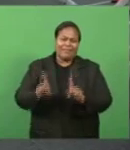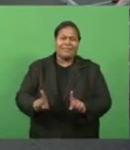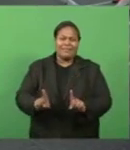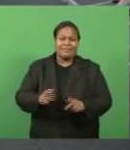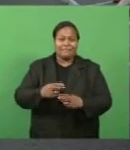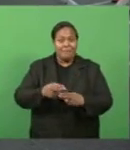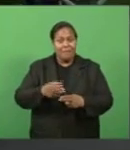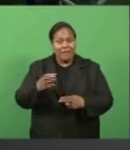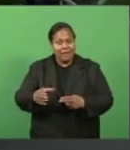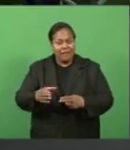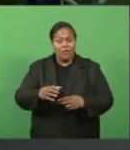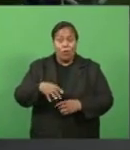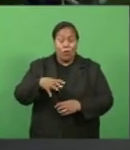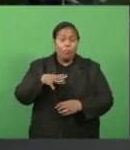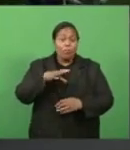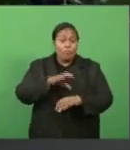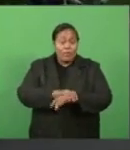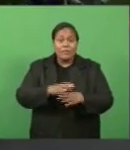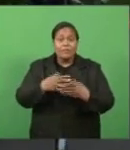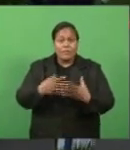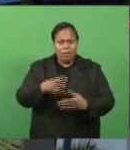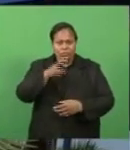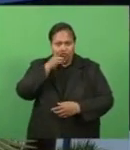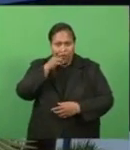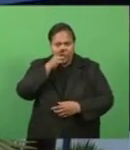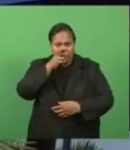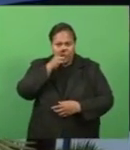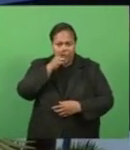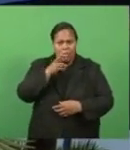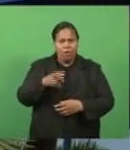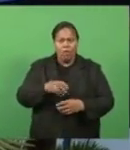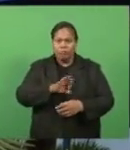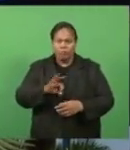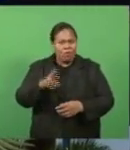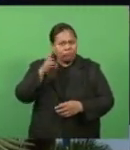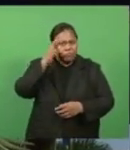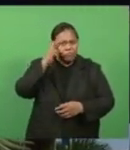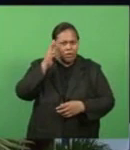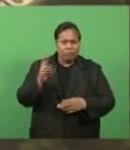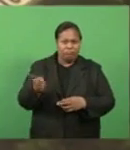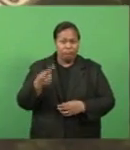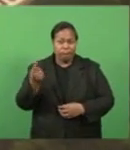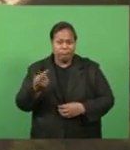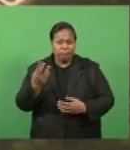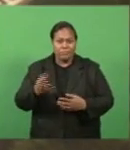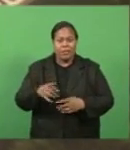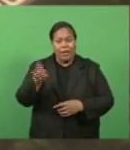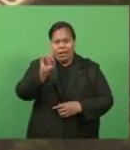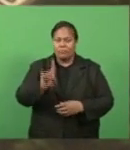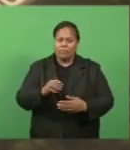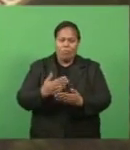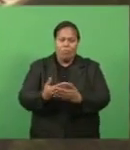Police clamps down on unnecessary movement and power restoration in progress.